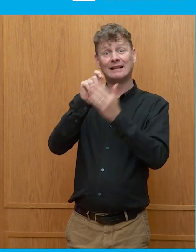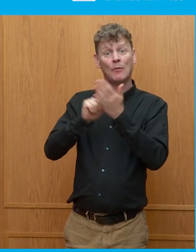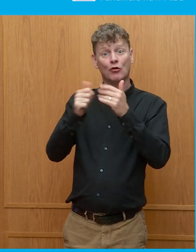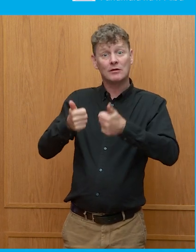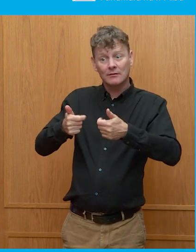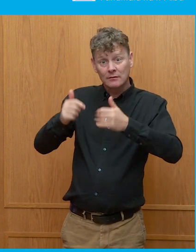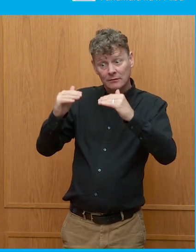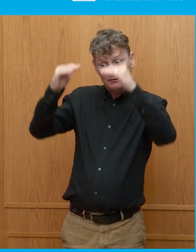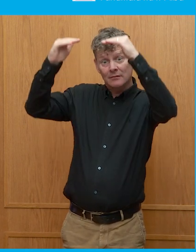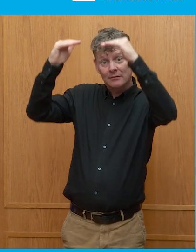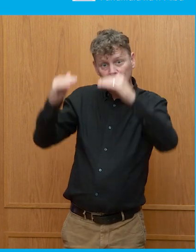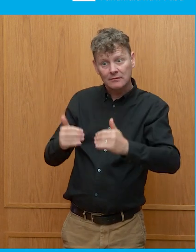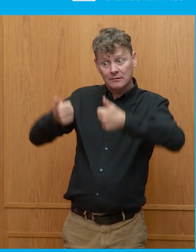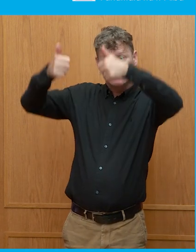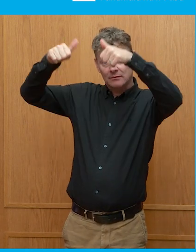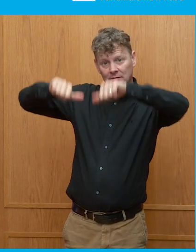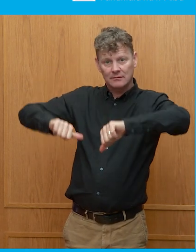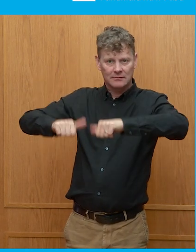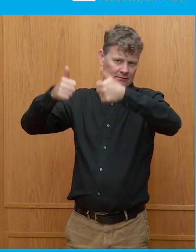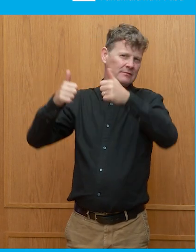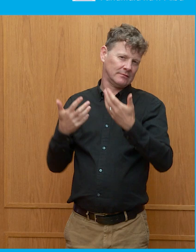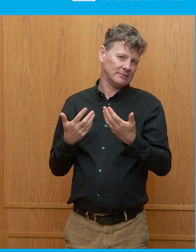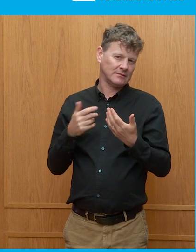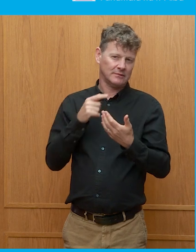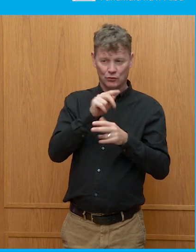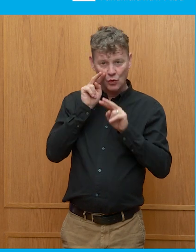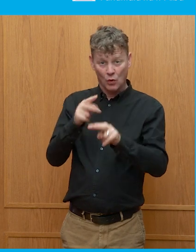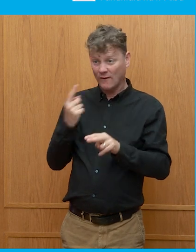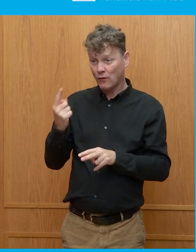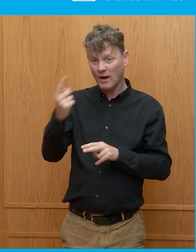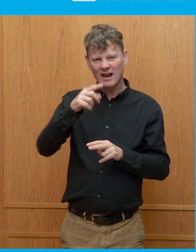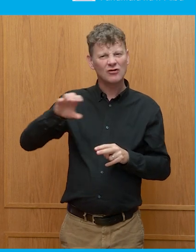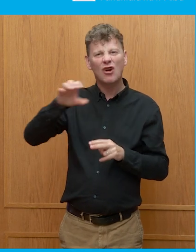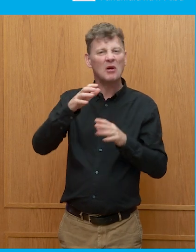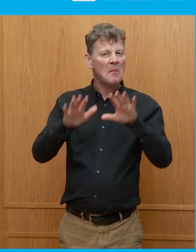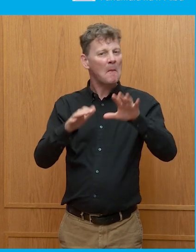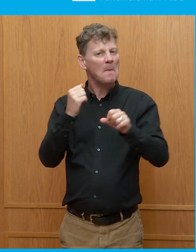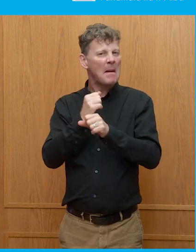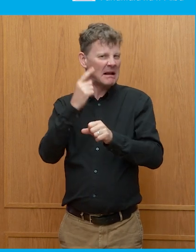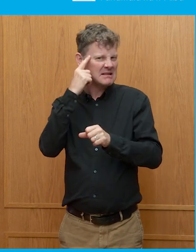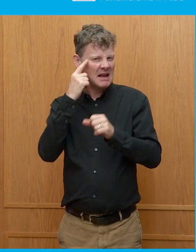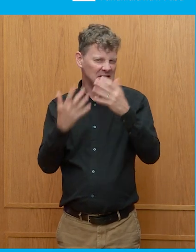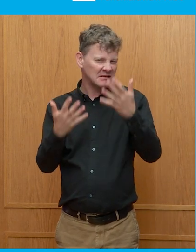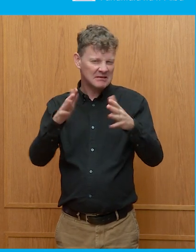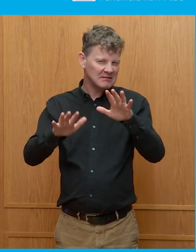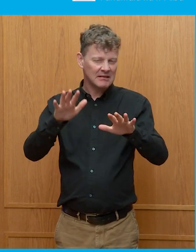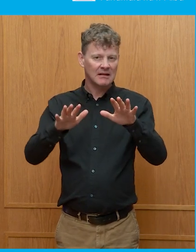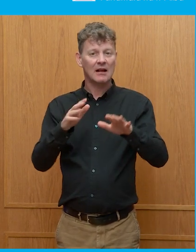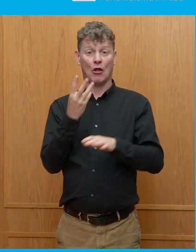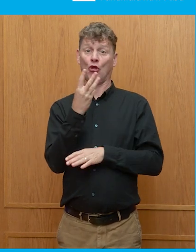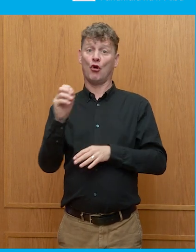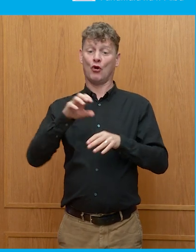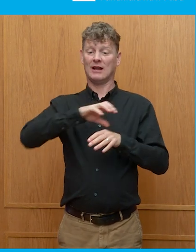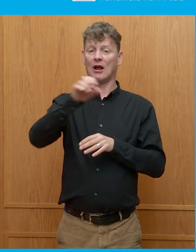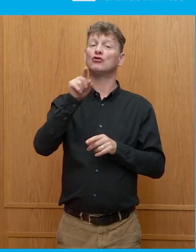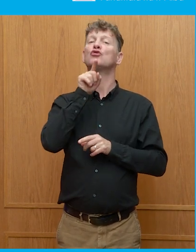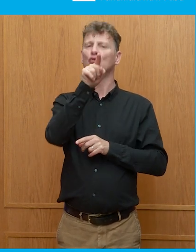rankings or you look at the ratings for each individual country, it kind of makes some sense, right? If I gave you sort of 30 countries, could